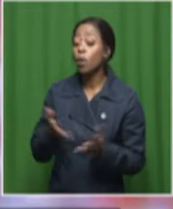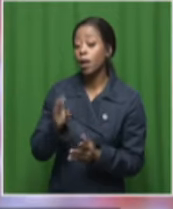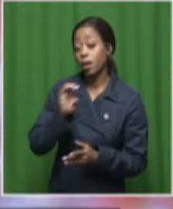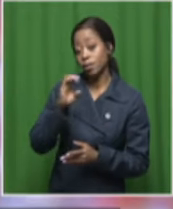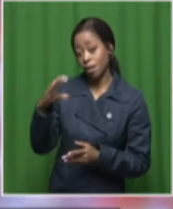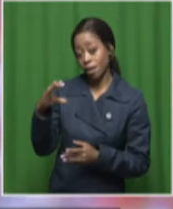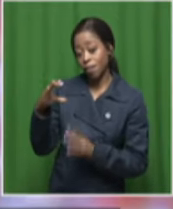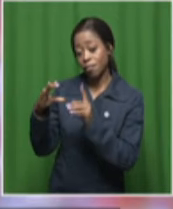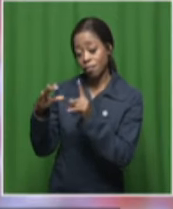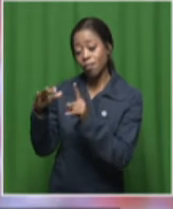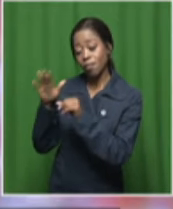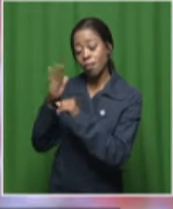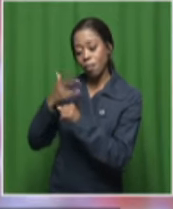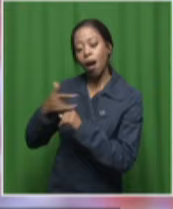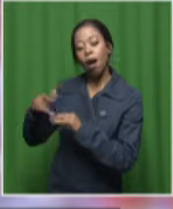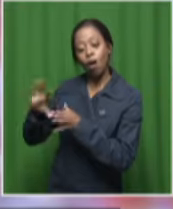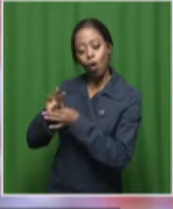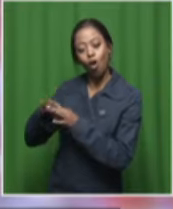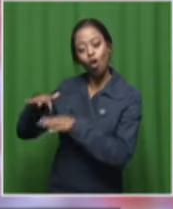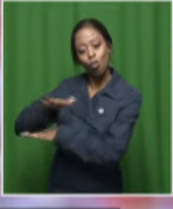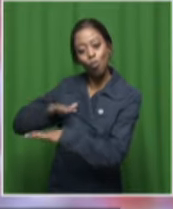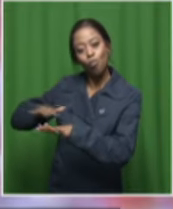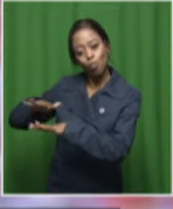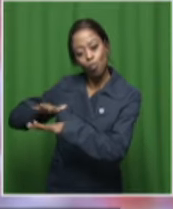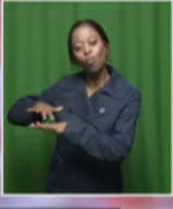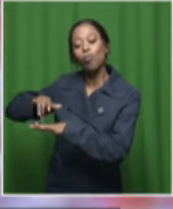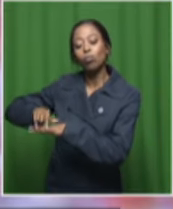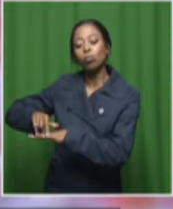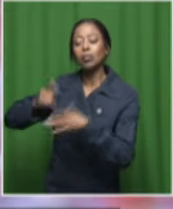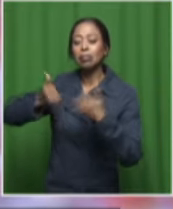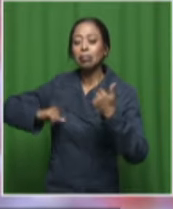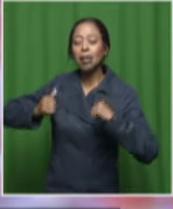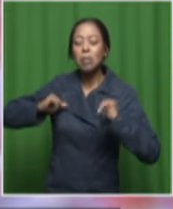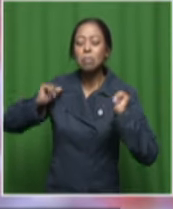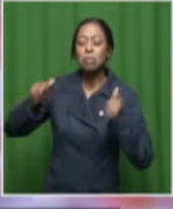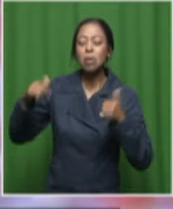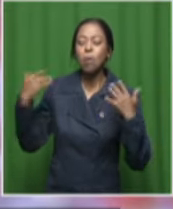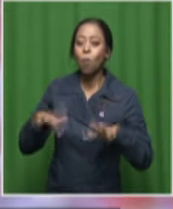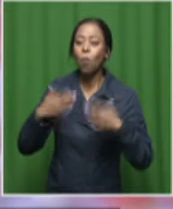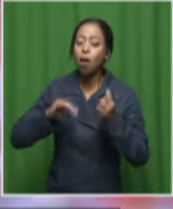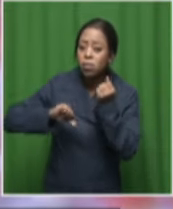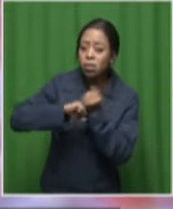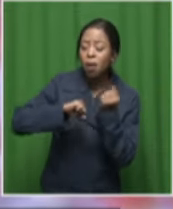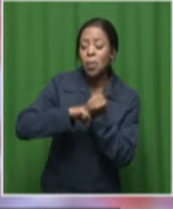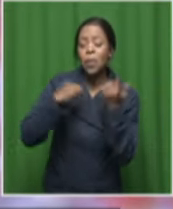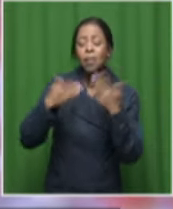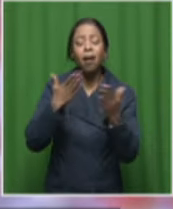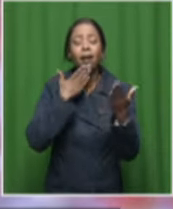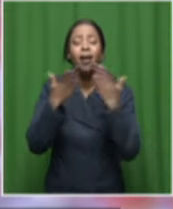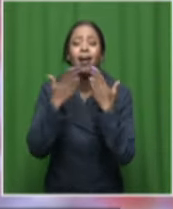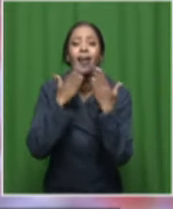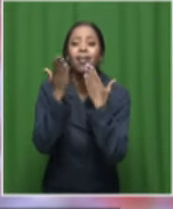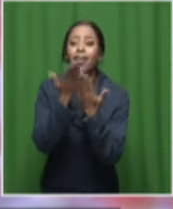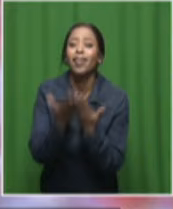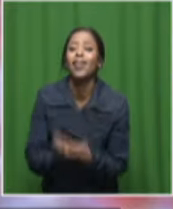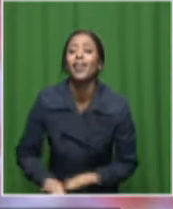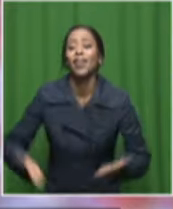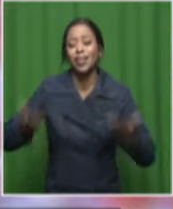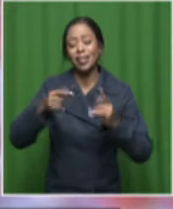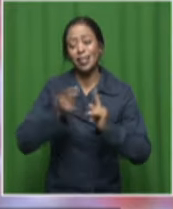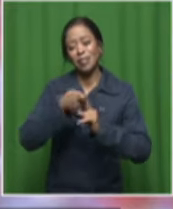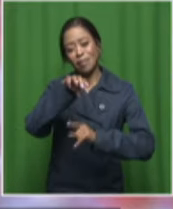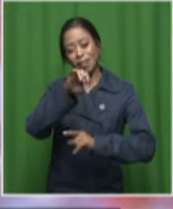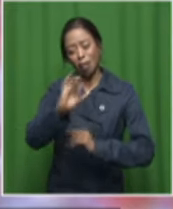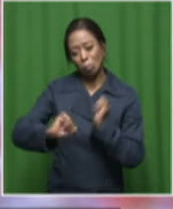Eastern Cape, where I'm from. Had really great reception. And I want to say thank you to everyone from the Eastern Cape for